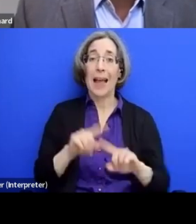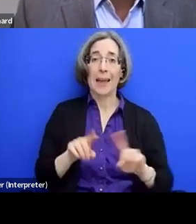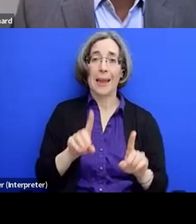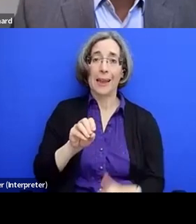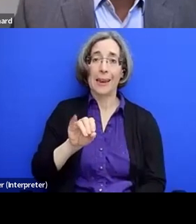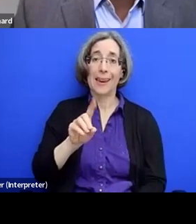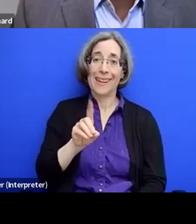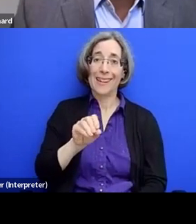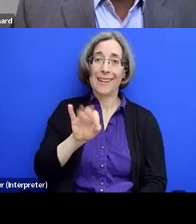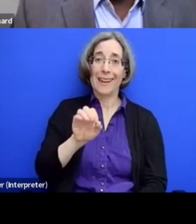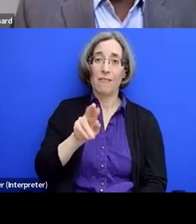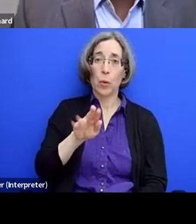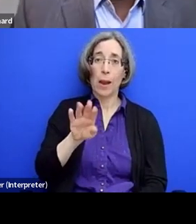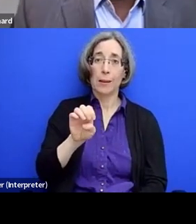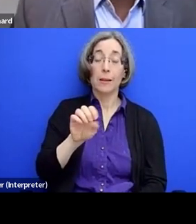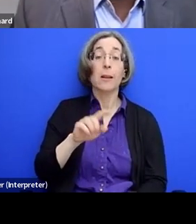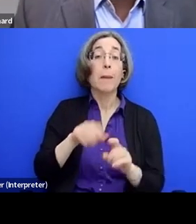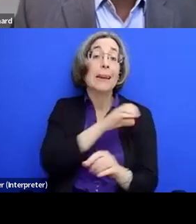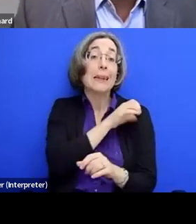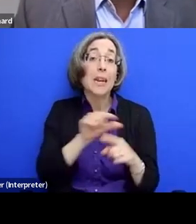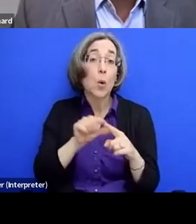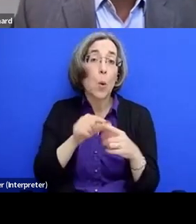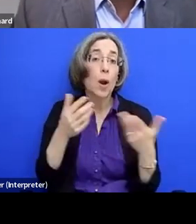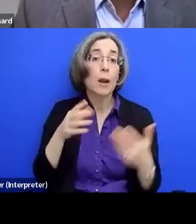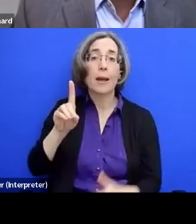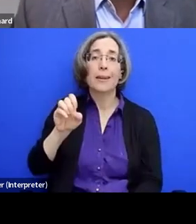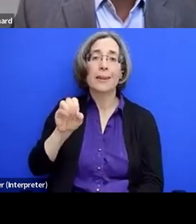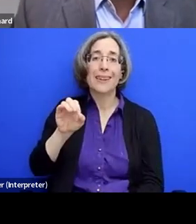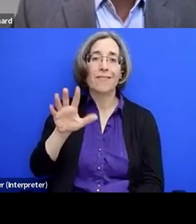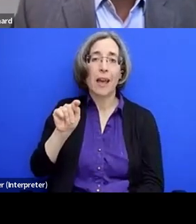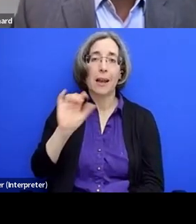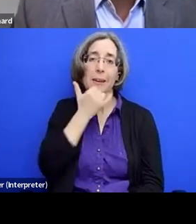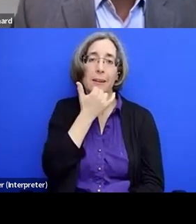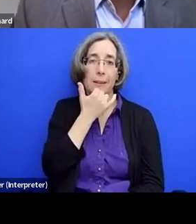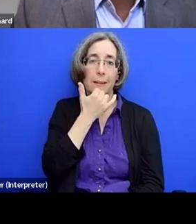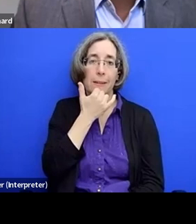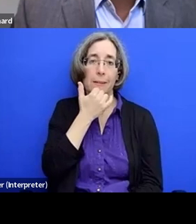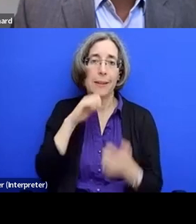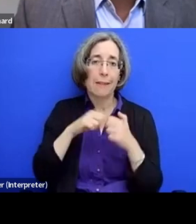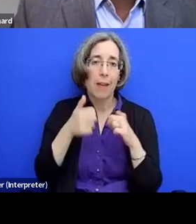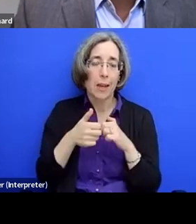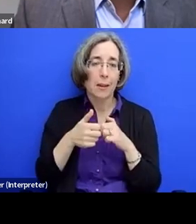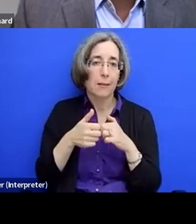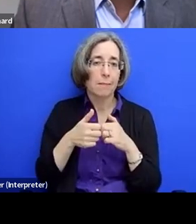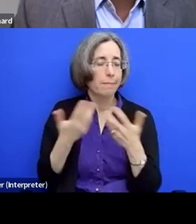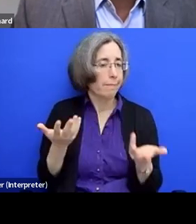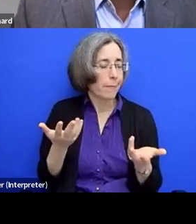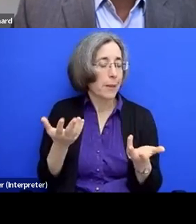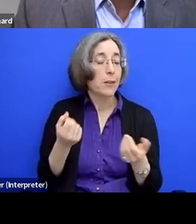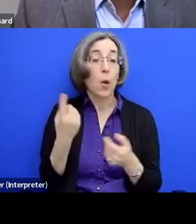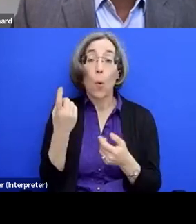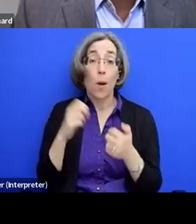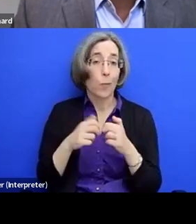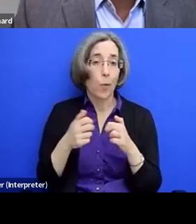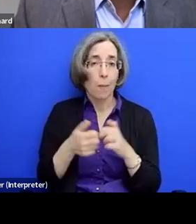is actually defects. So I think, you know, one of the problems is the fact that, um,